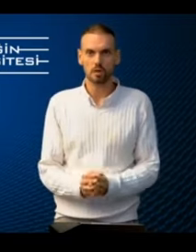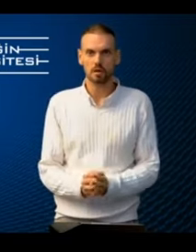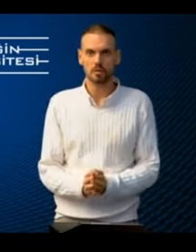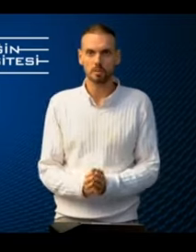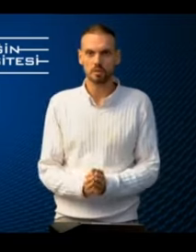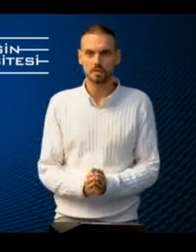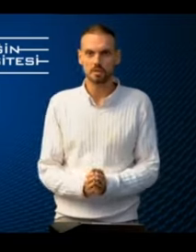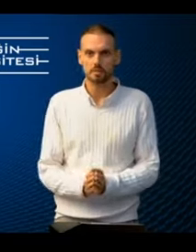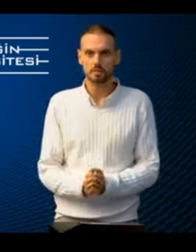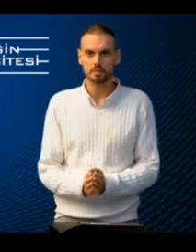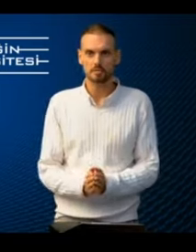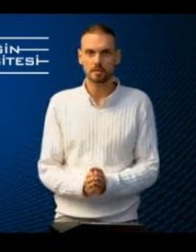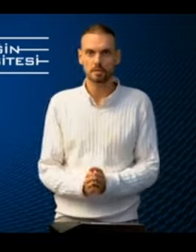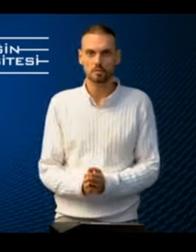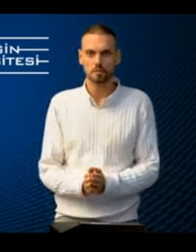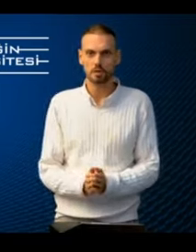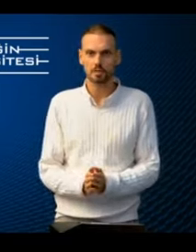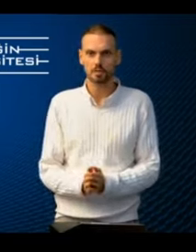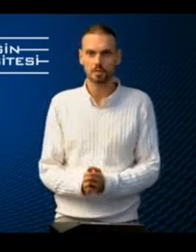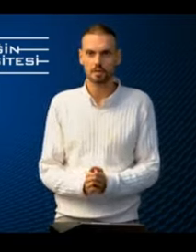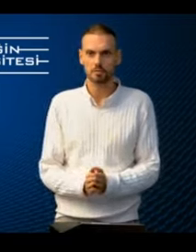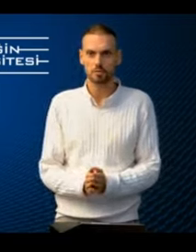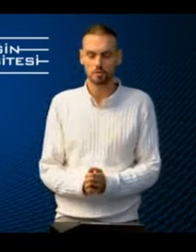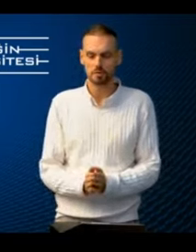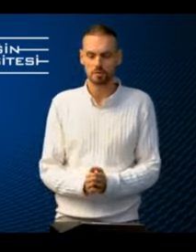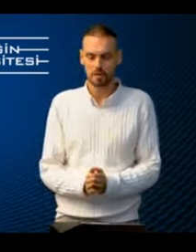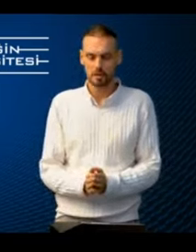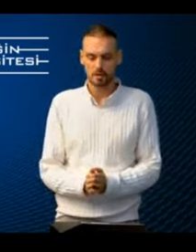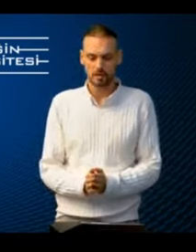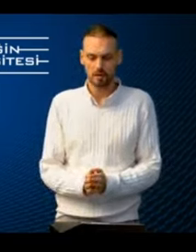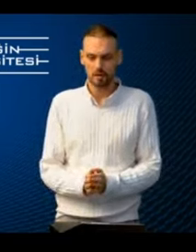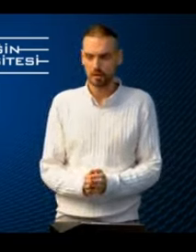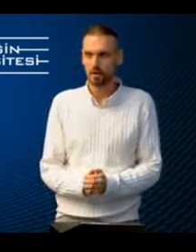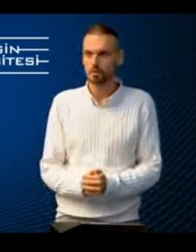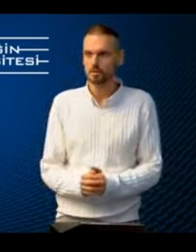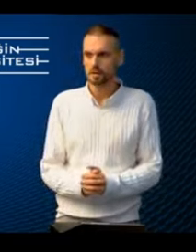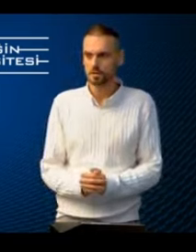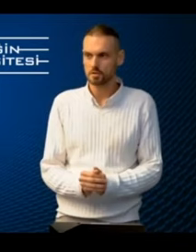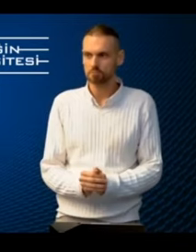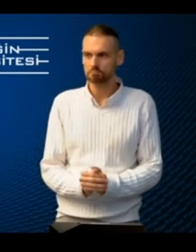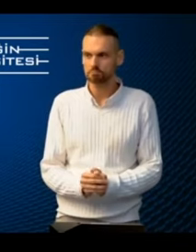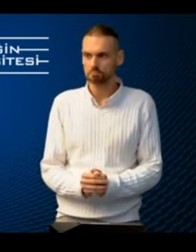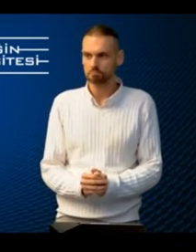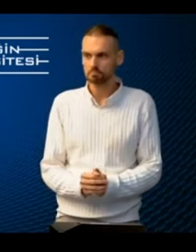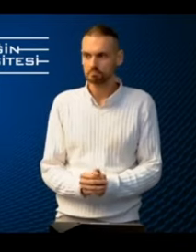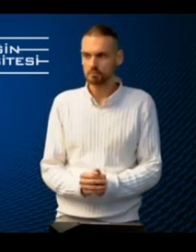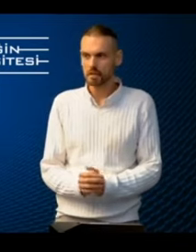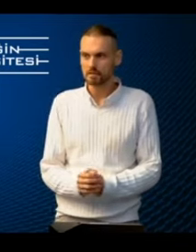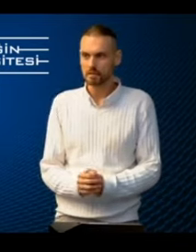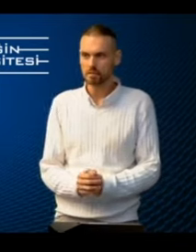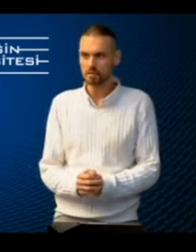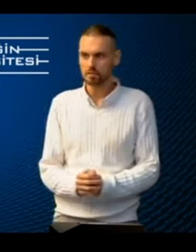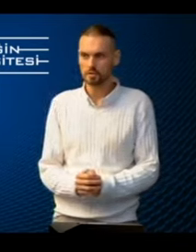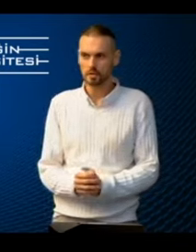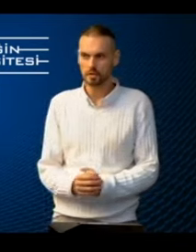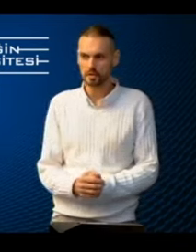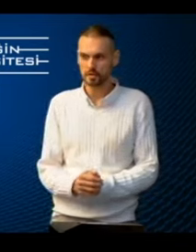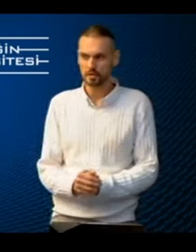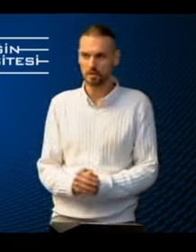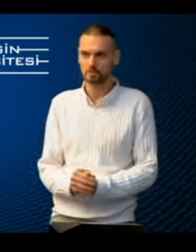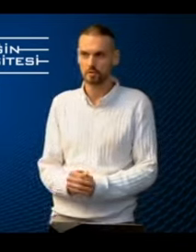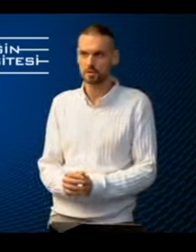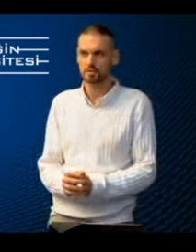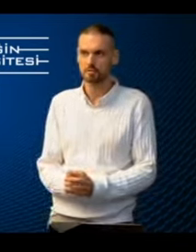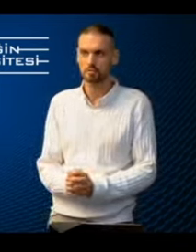Zoom participants. Thank you for finding time to join our discussion. Thank you, dear